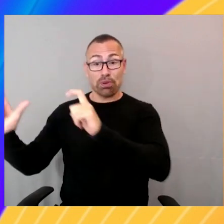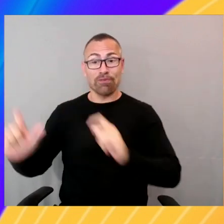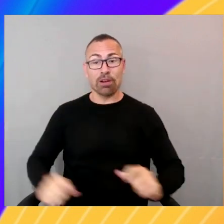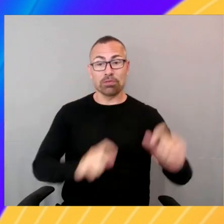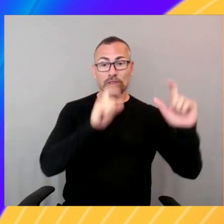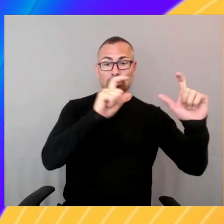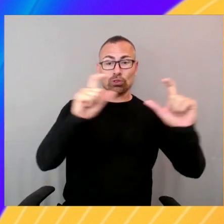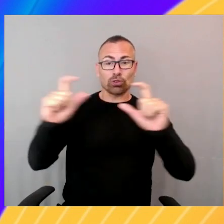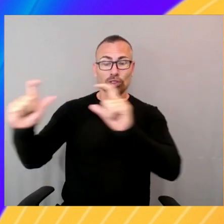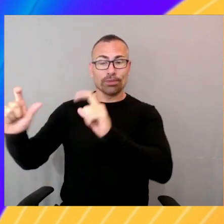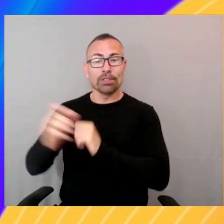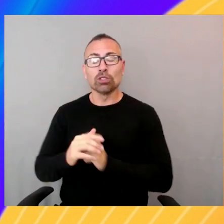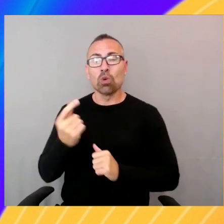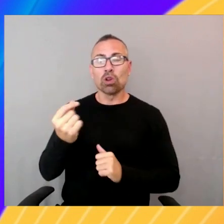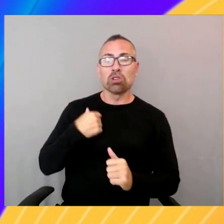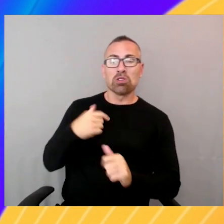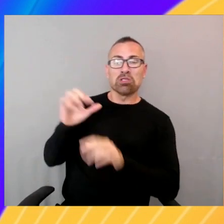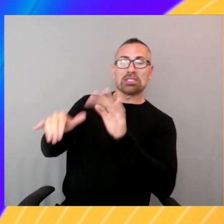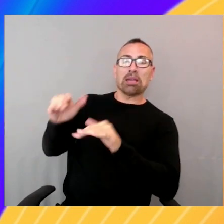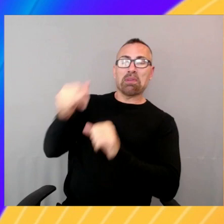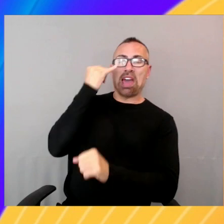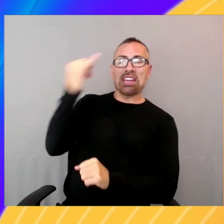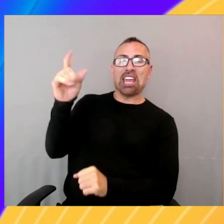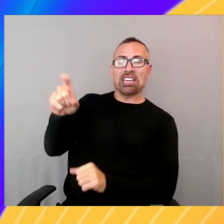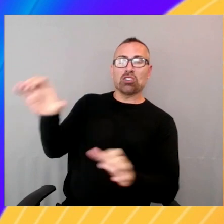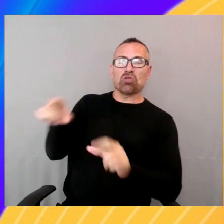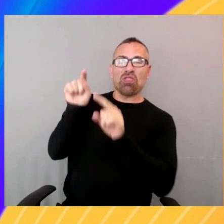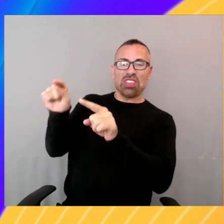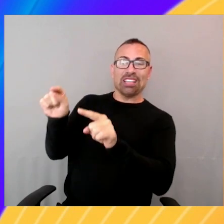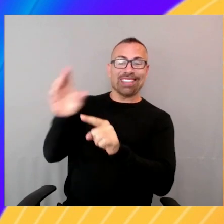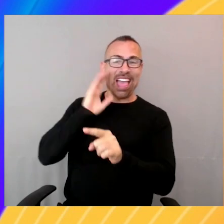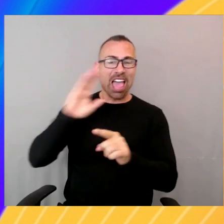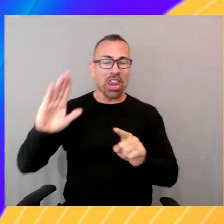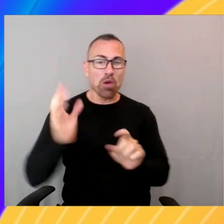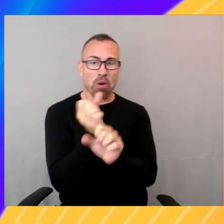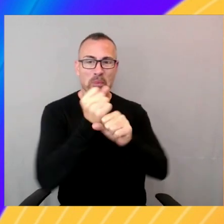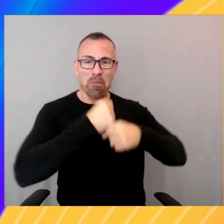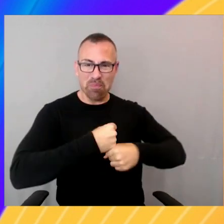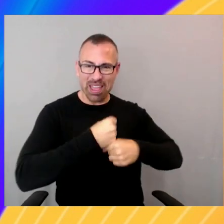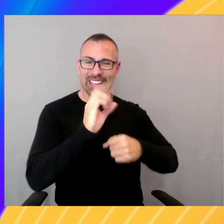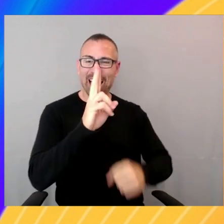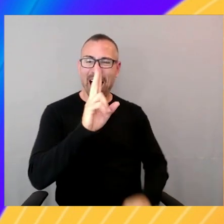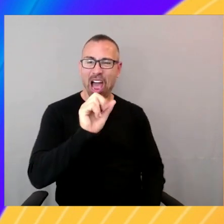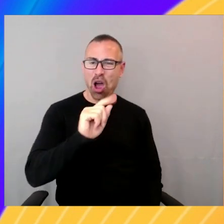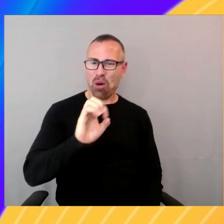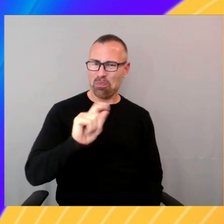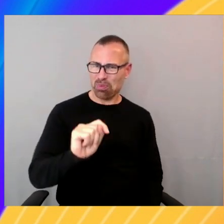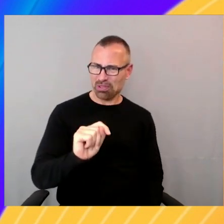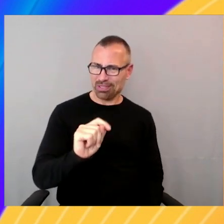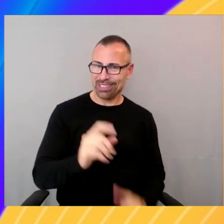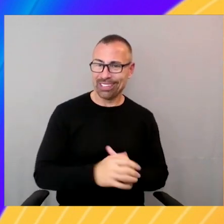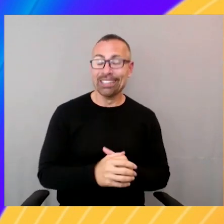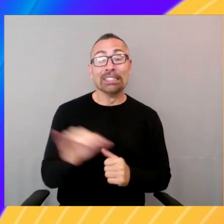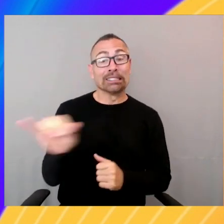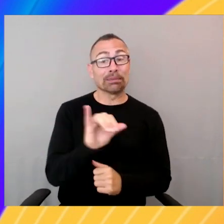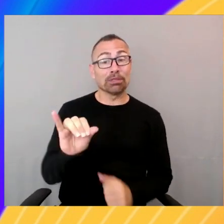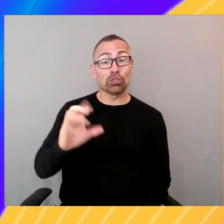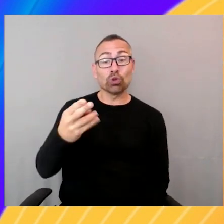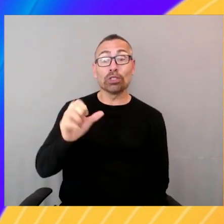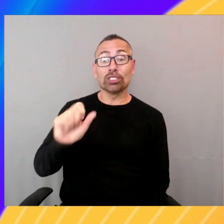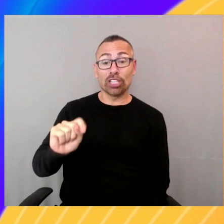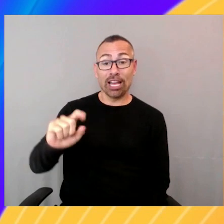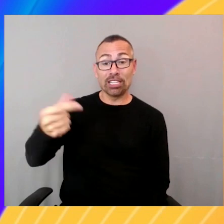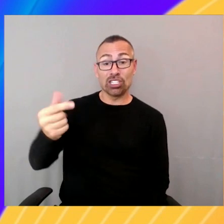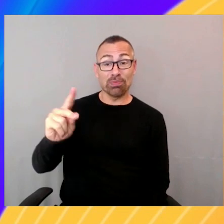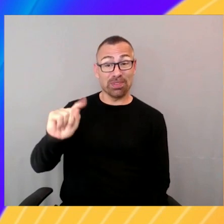do this topic or need to do this thing. Give me some output. Right. So very, very similar to what, like how chat GPT has disrupted the world. Exactly. Yeah. Yeah. So